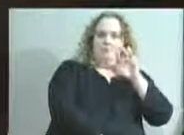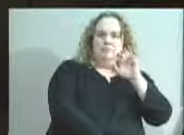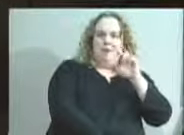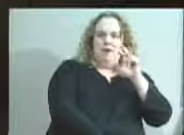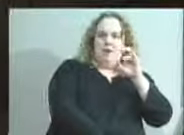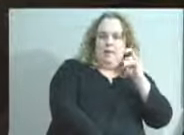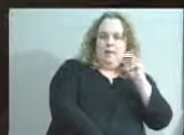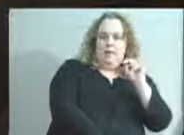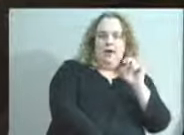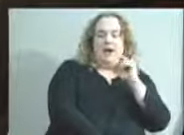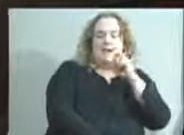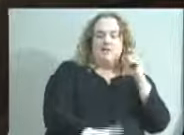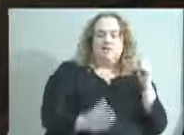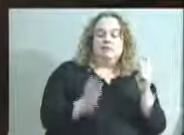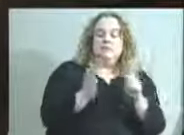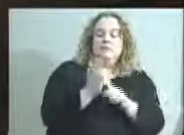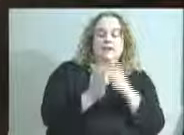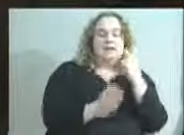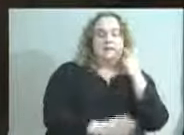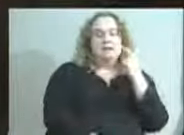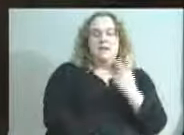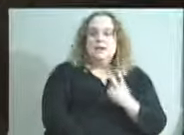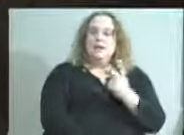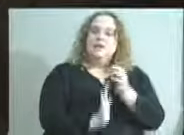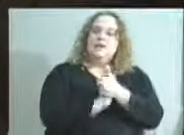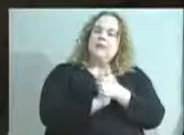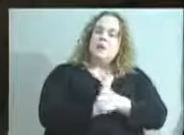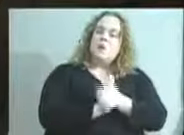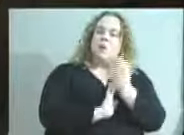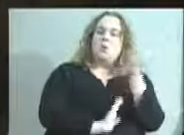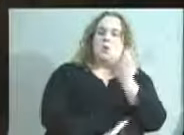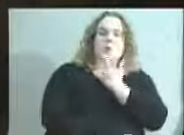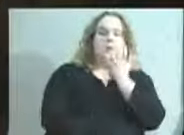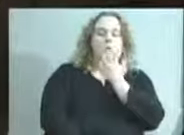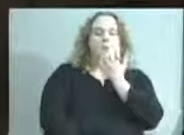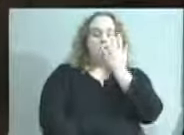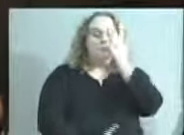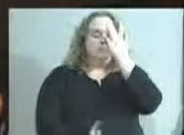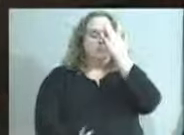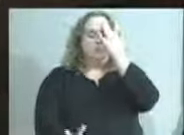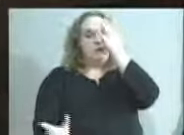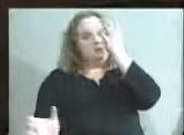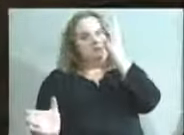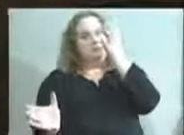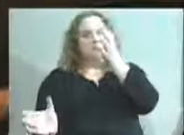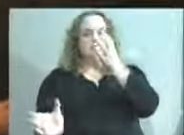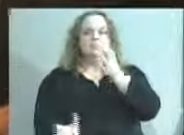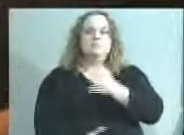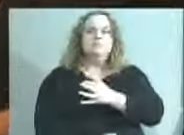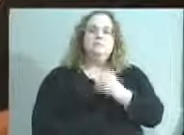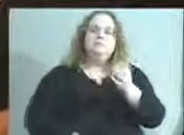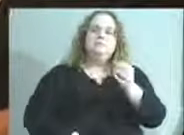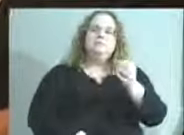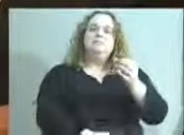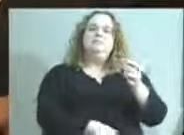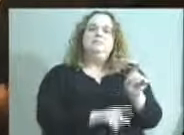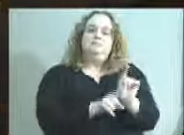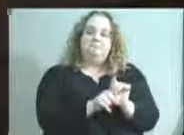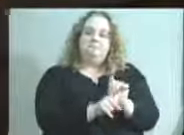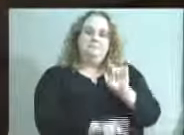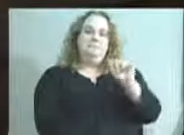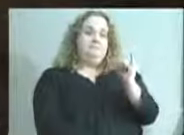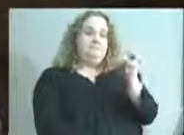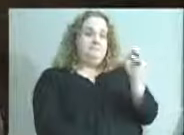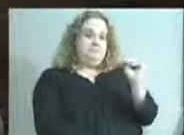and unbelievable attention to detail. He will really be missed. Thank you. And if I could just pile a little bit on the introduction of Jim.